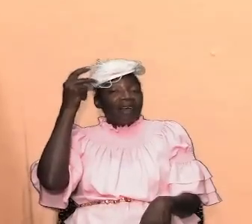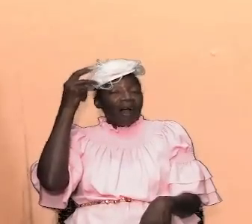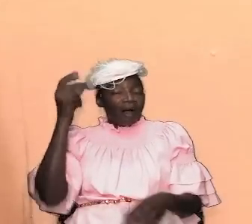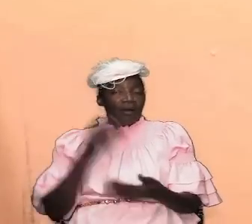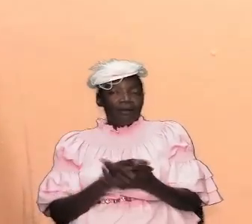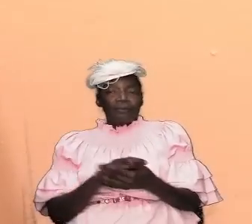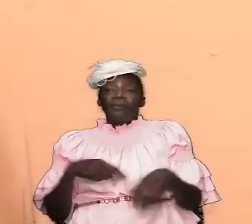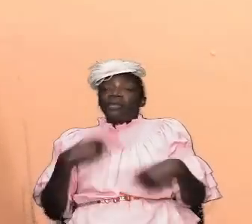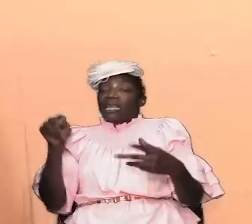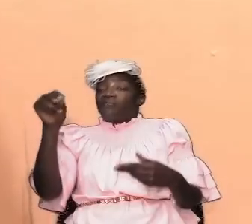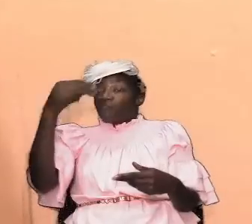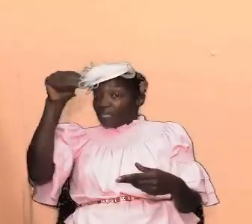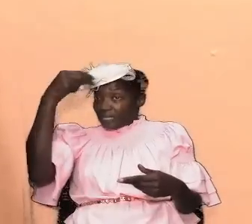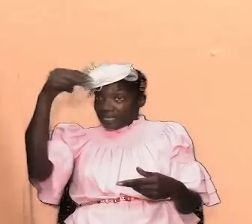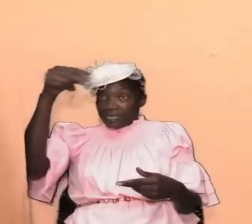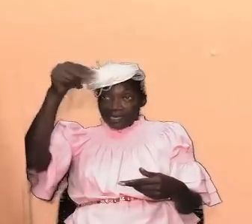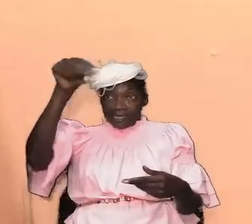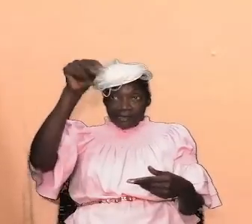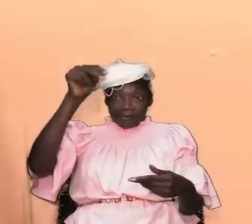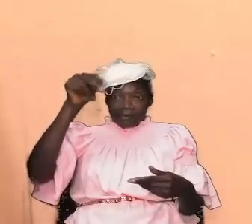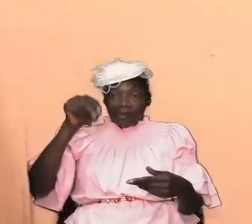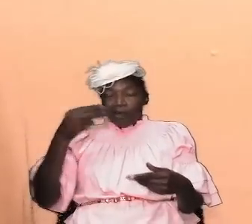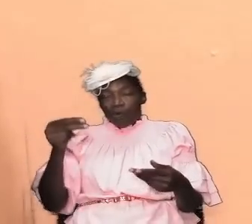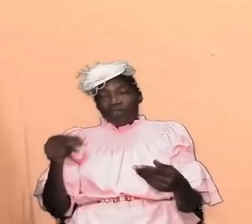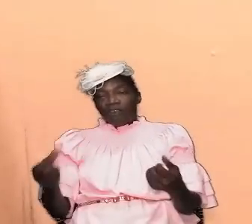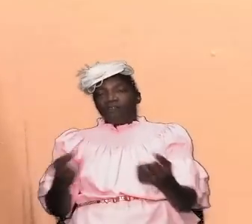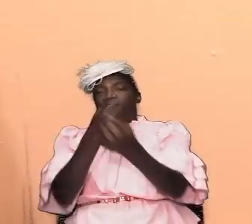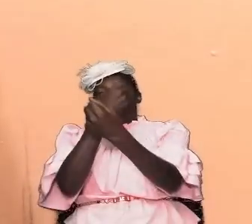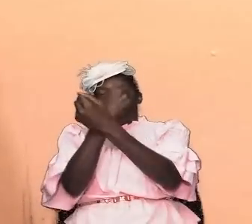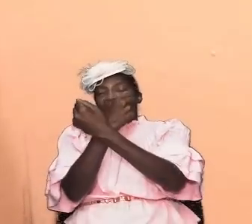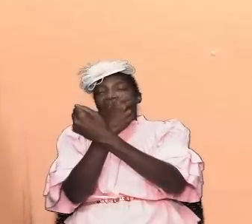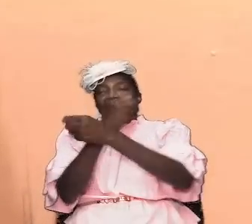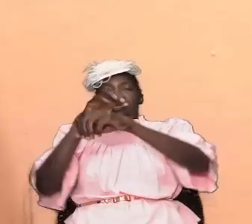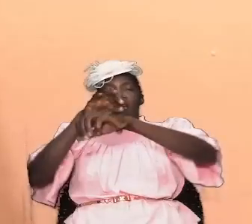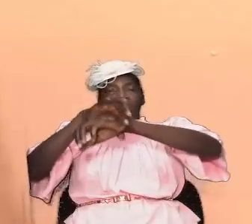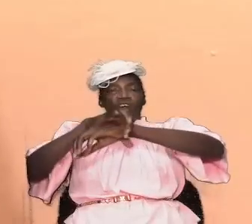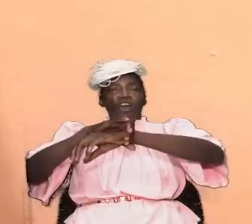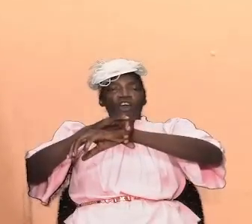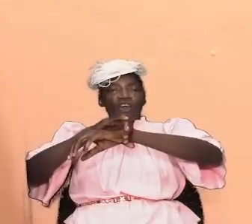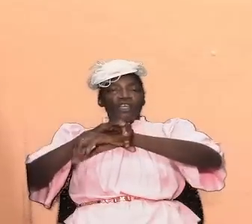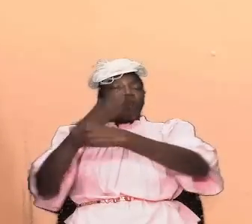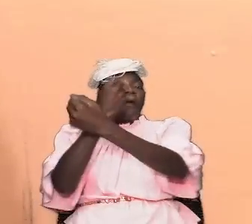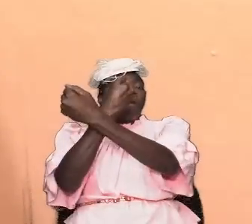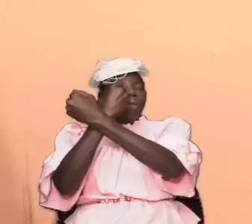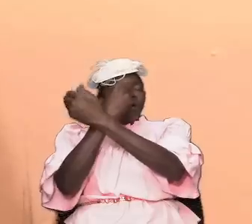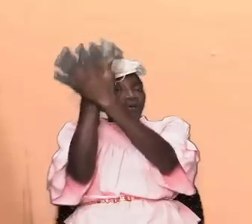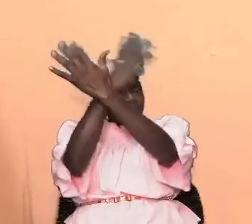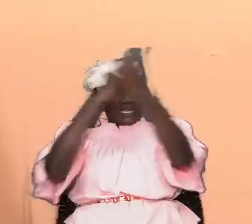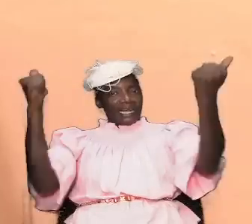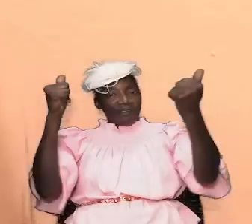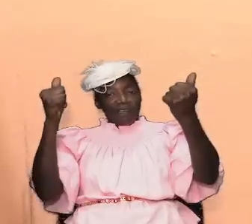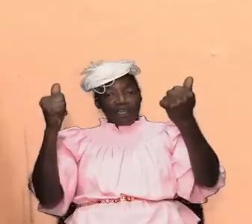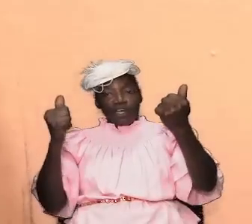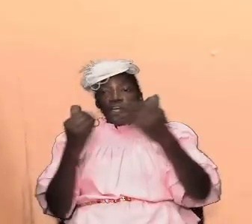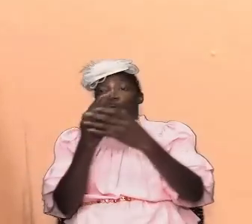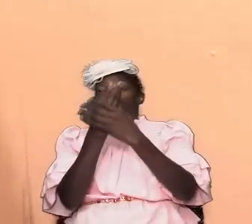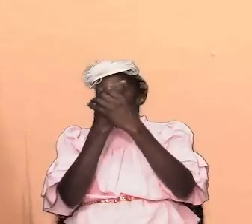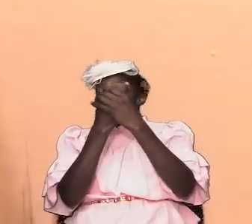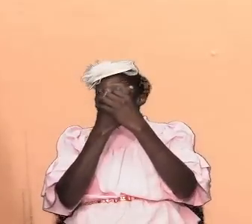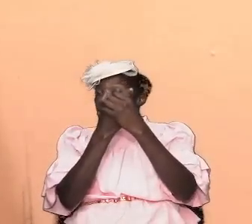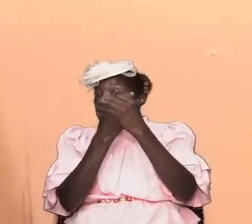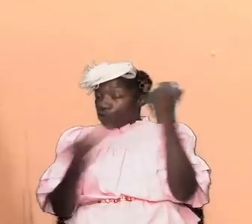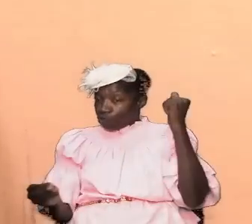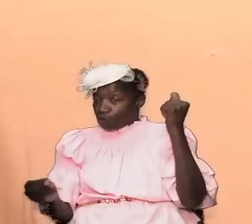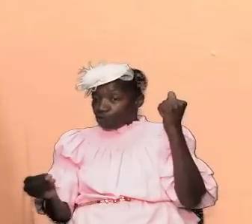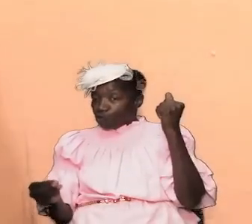and so whatsoever you bind on earth is going to be bound in heaven and whatsoever you lose on earth is going